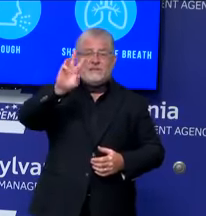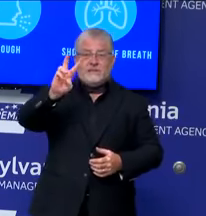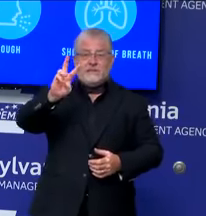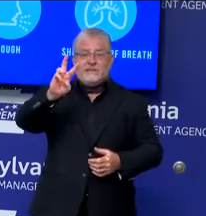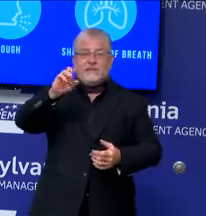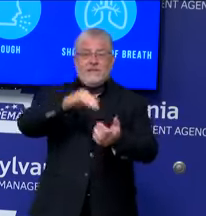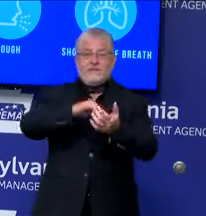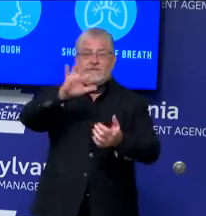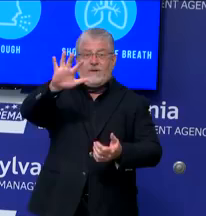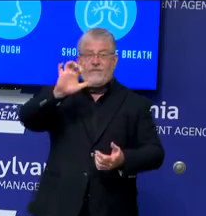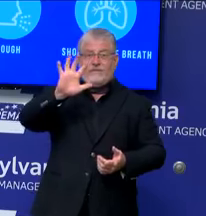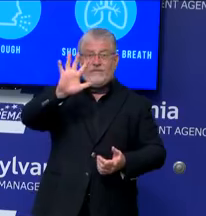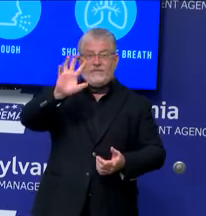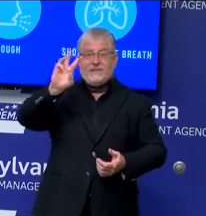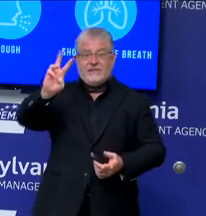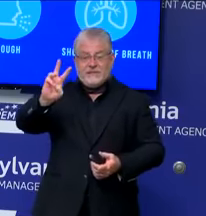shields,